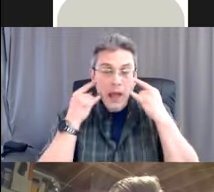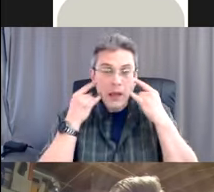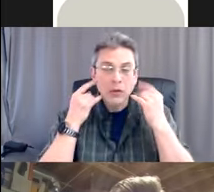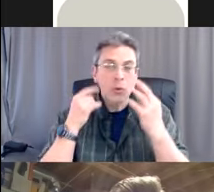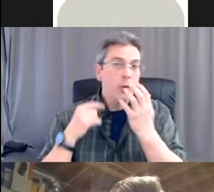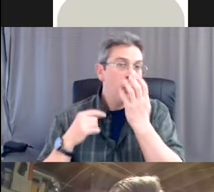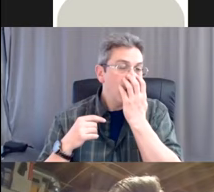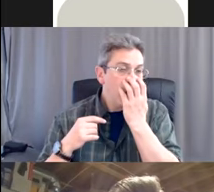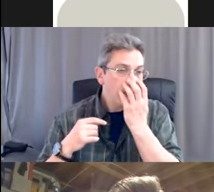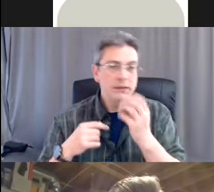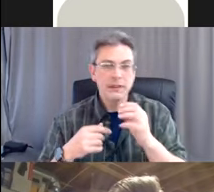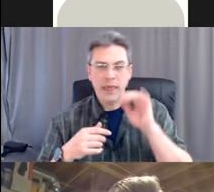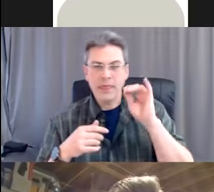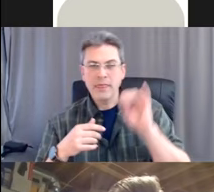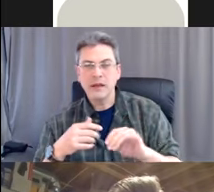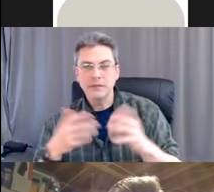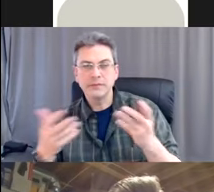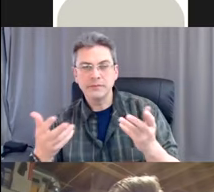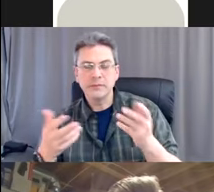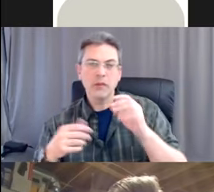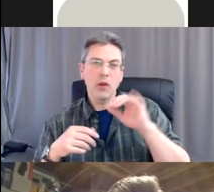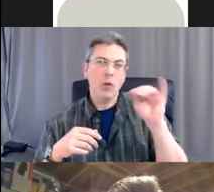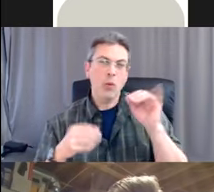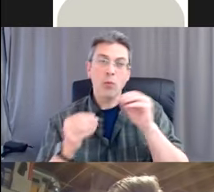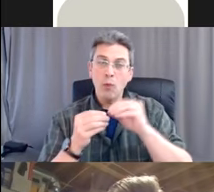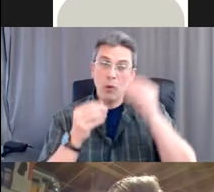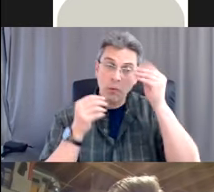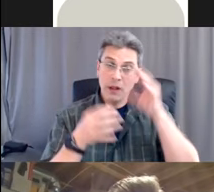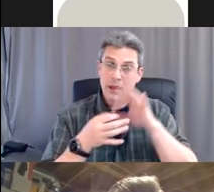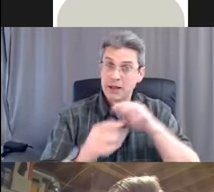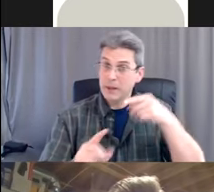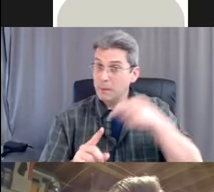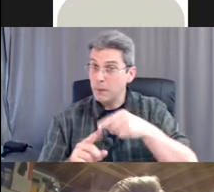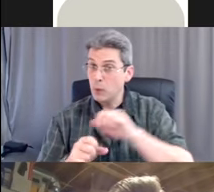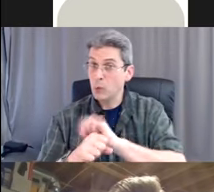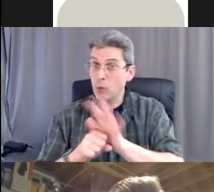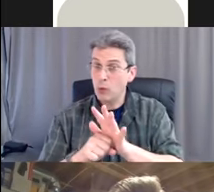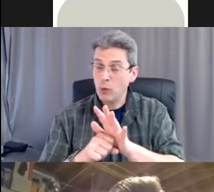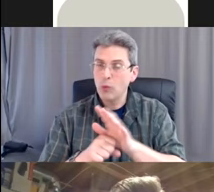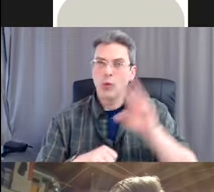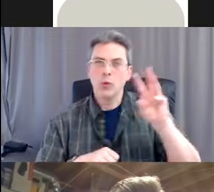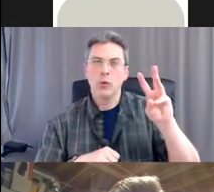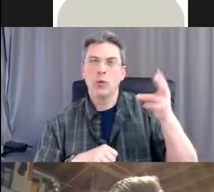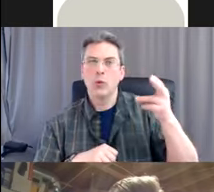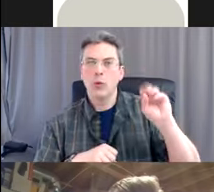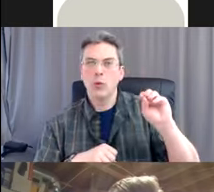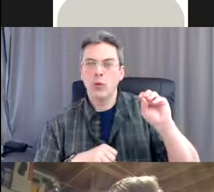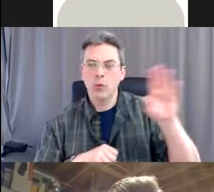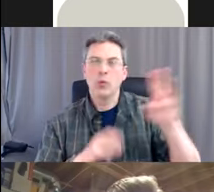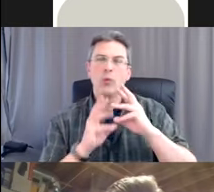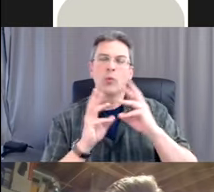and also information about the coronavirus from the world health organization. Um,